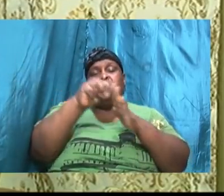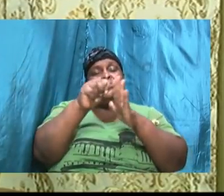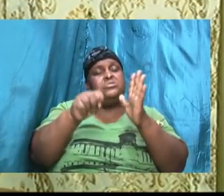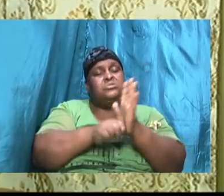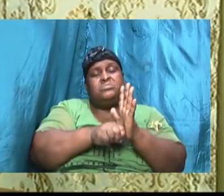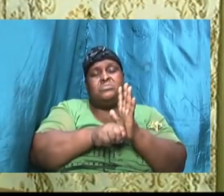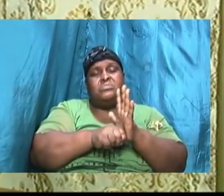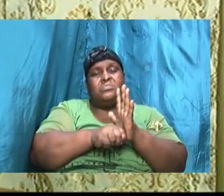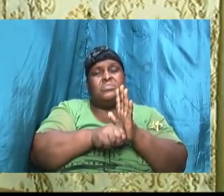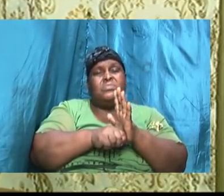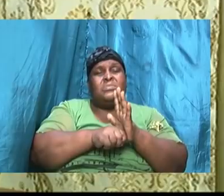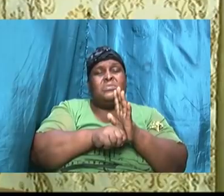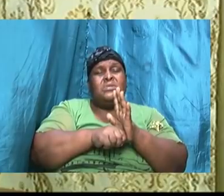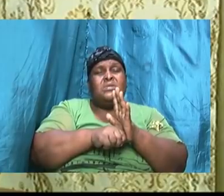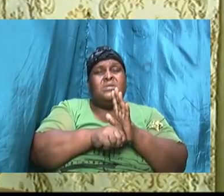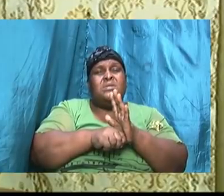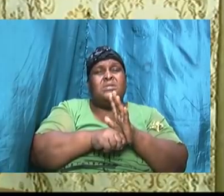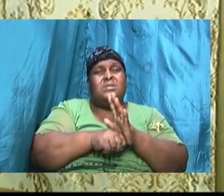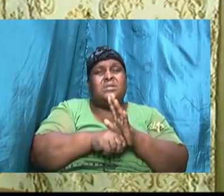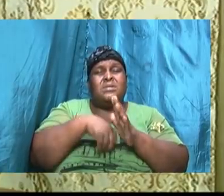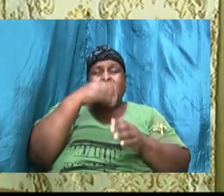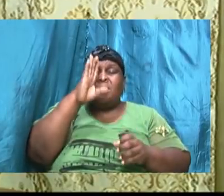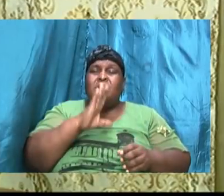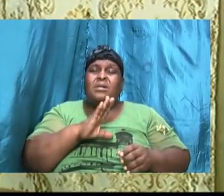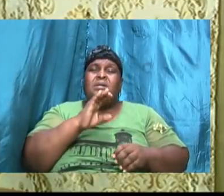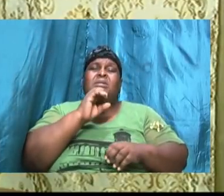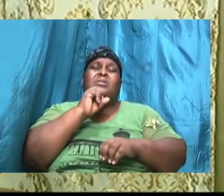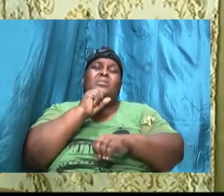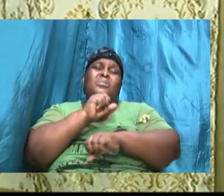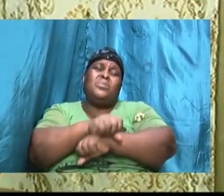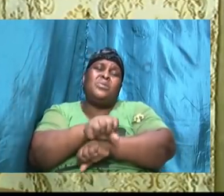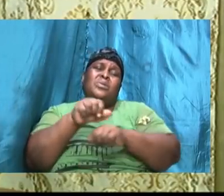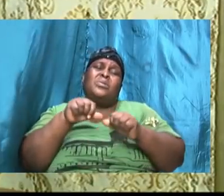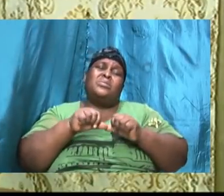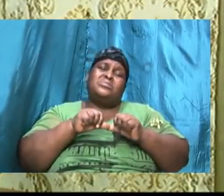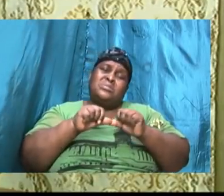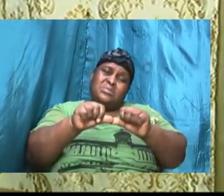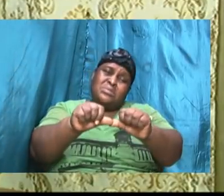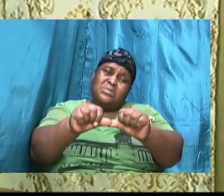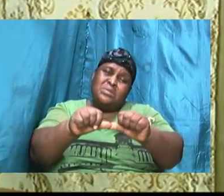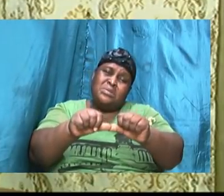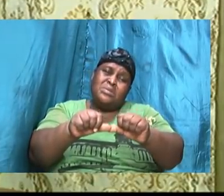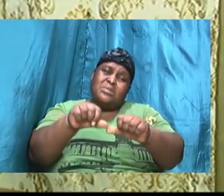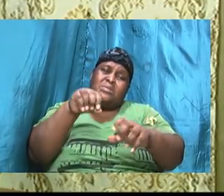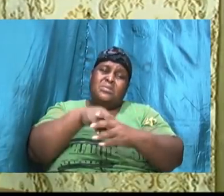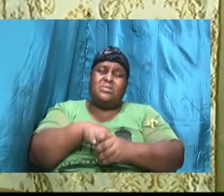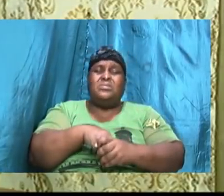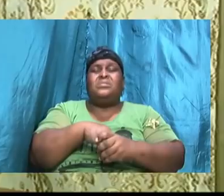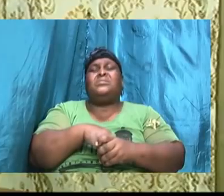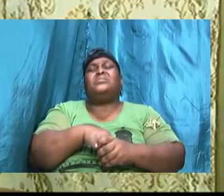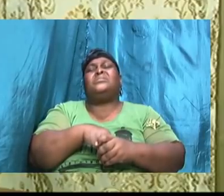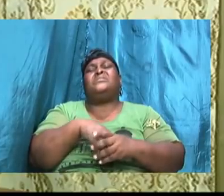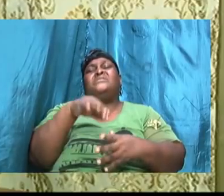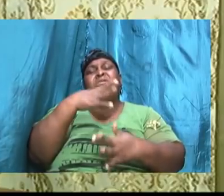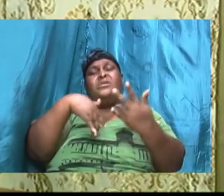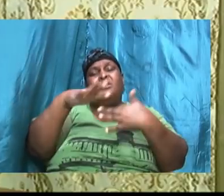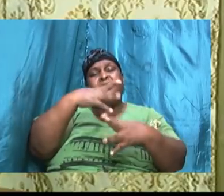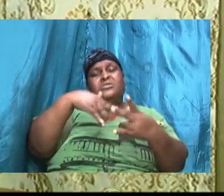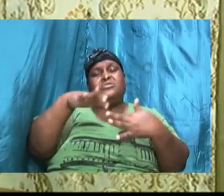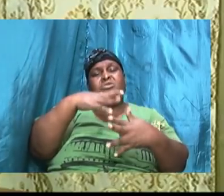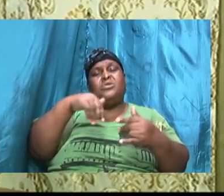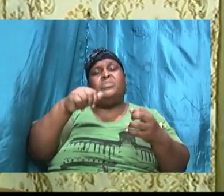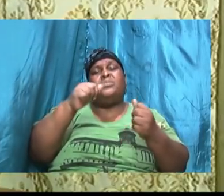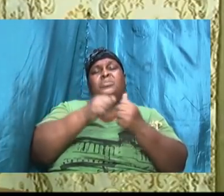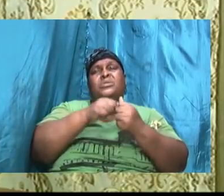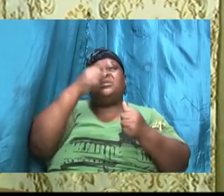that he has worked continuously to interact with his creation according